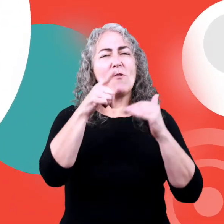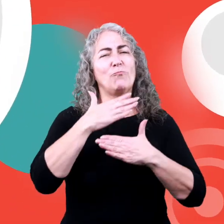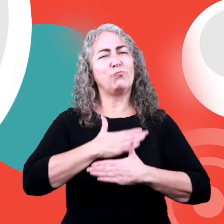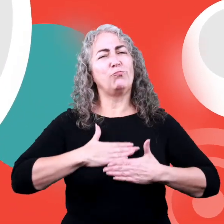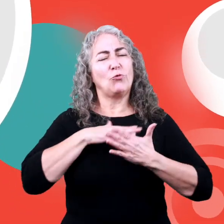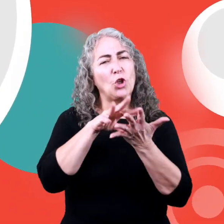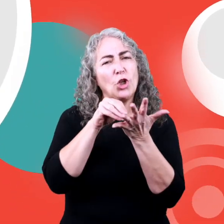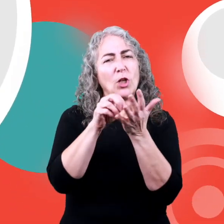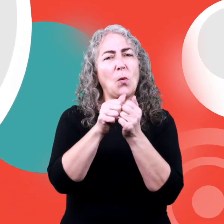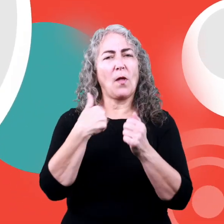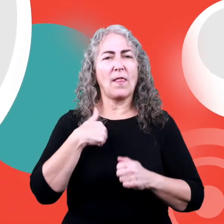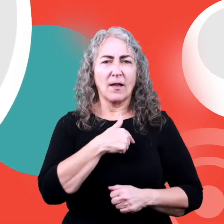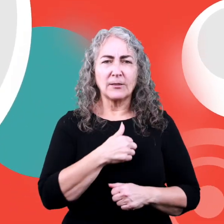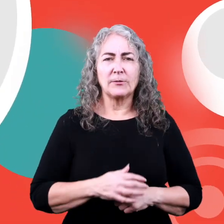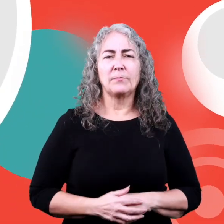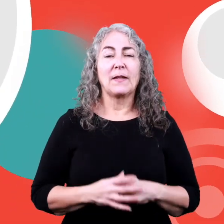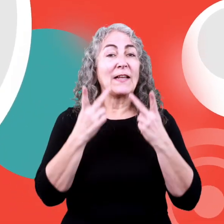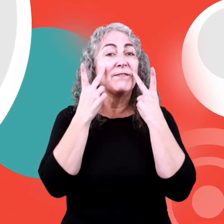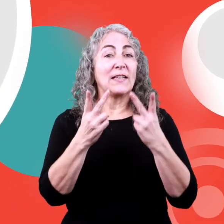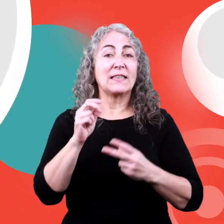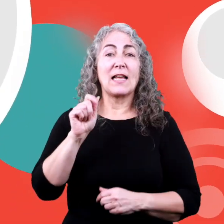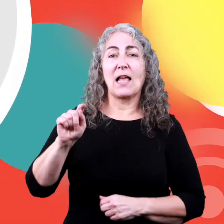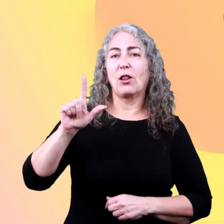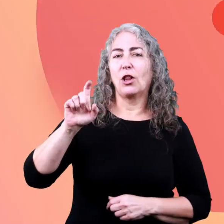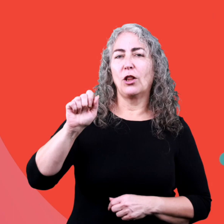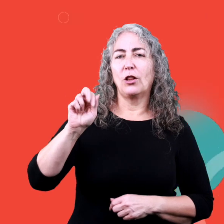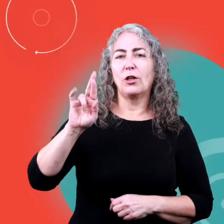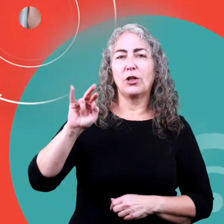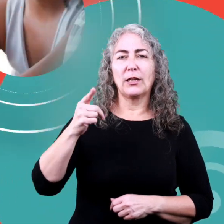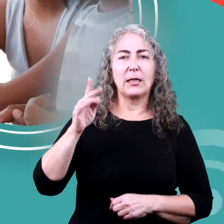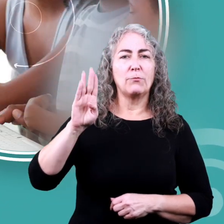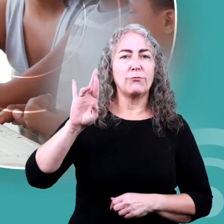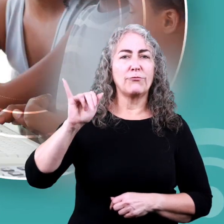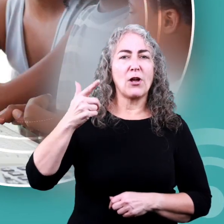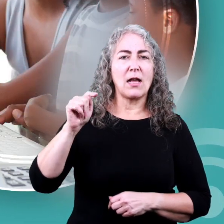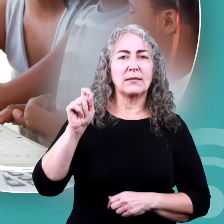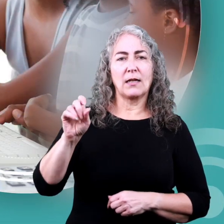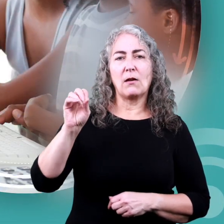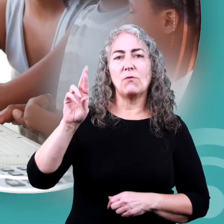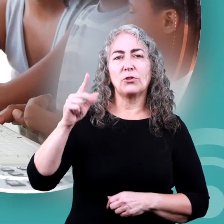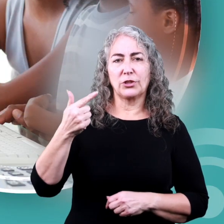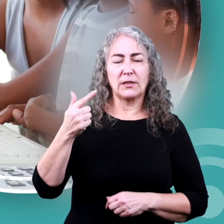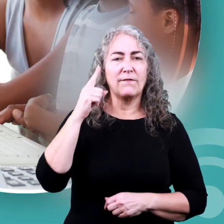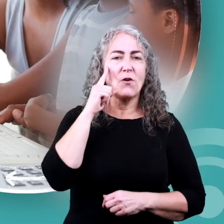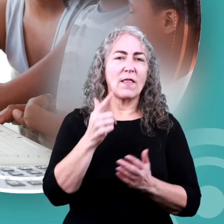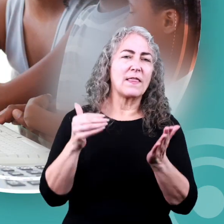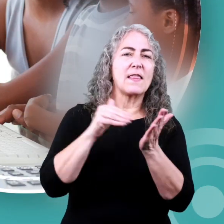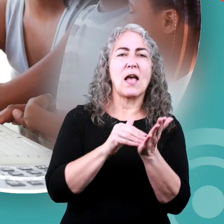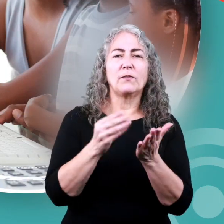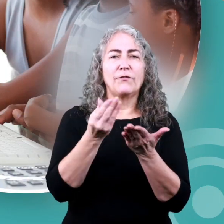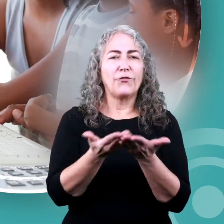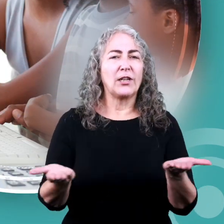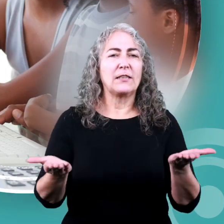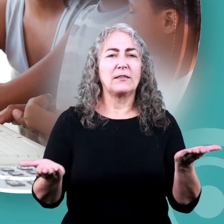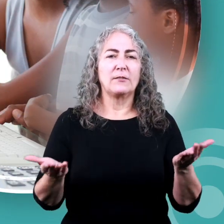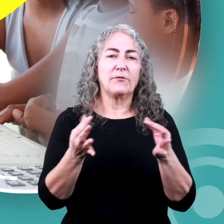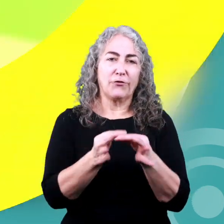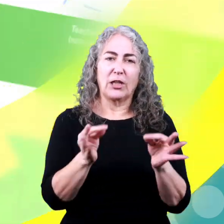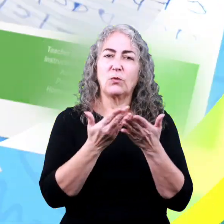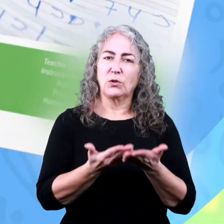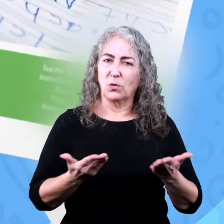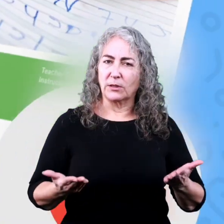Hope you had fun learning with us Visit us at learnbright.org For thousands of free